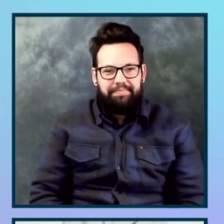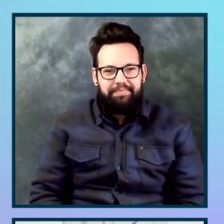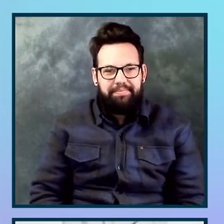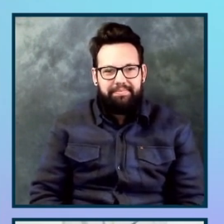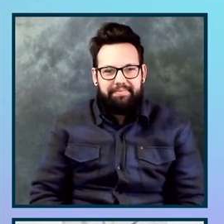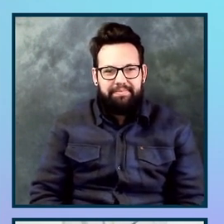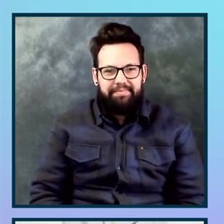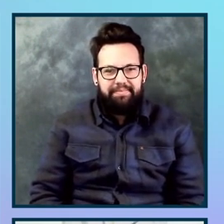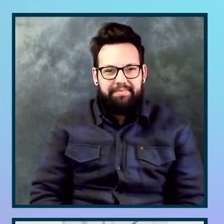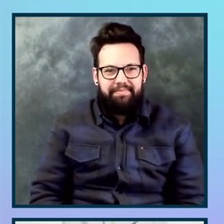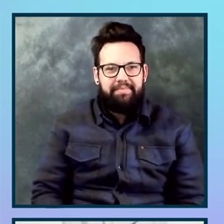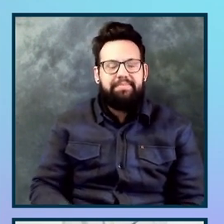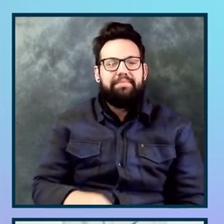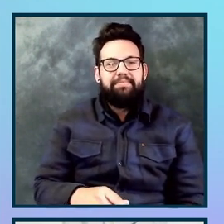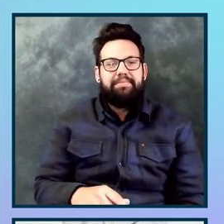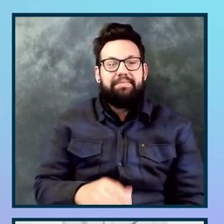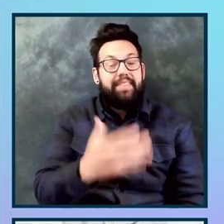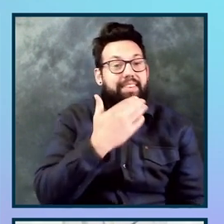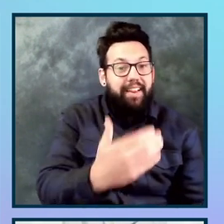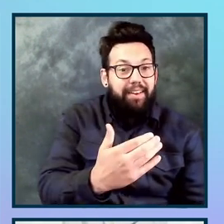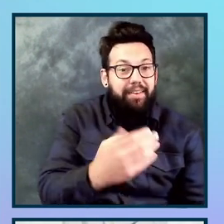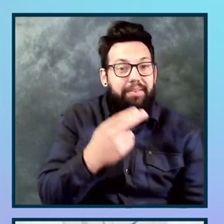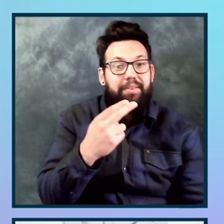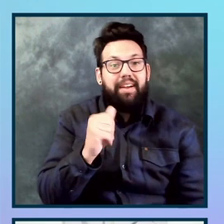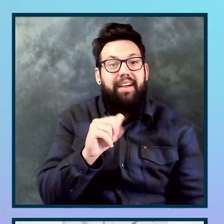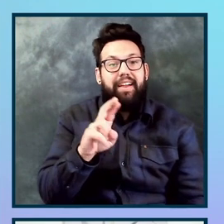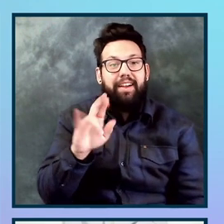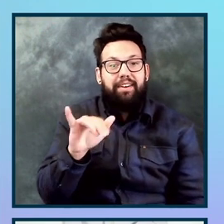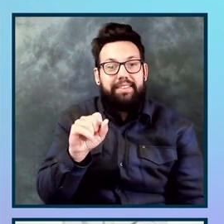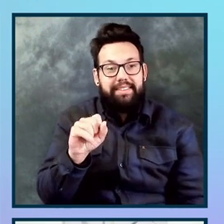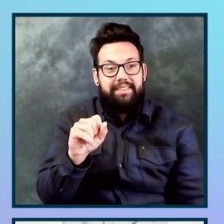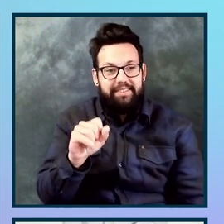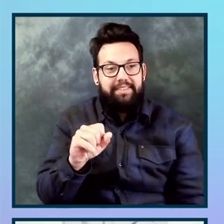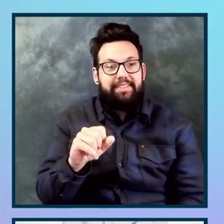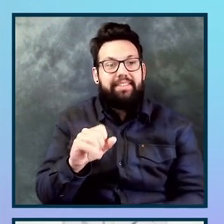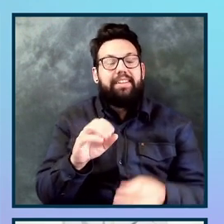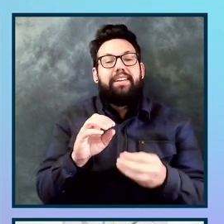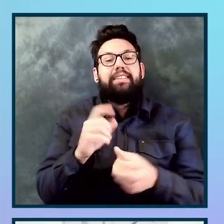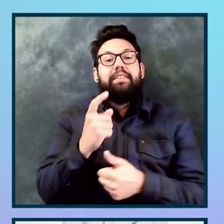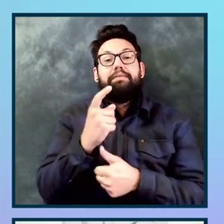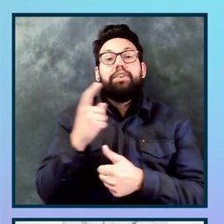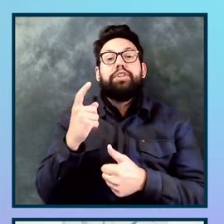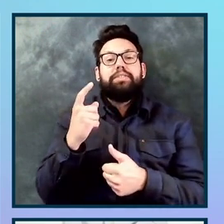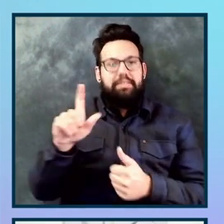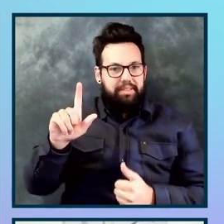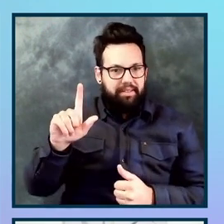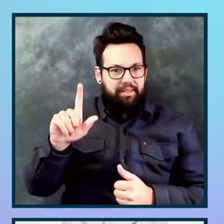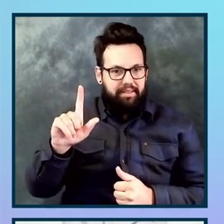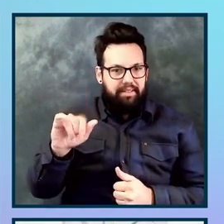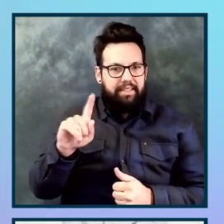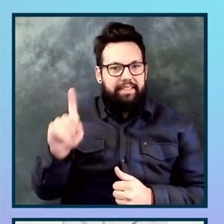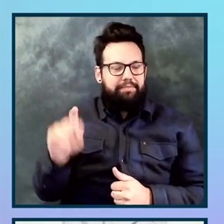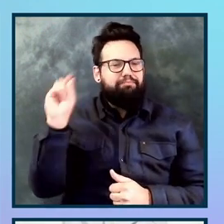I think what we saw, thank you, Harris step number one, step number two, Liz has put in the chat, how you can download